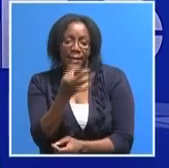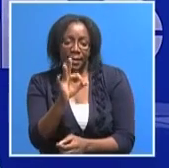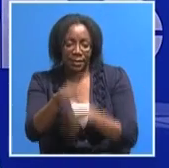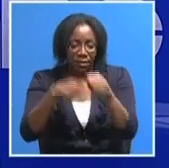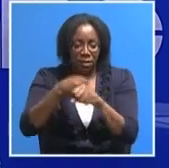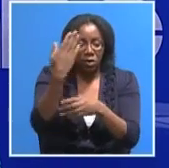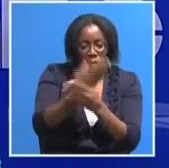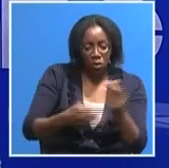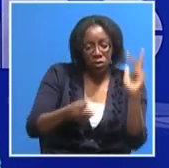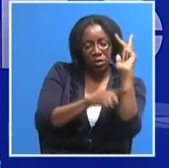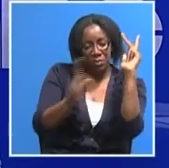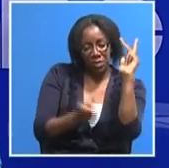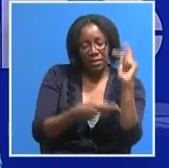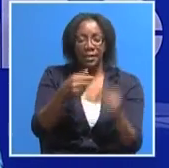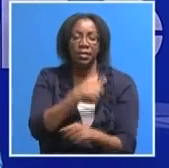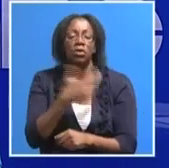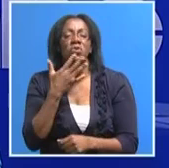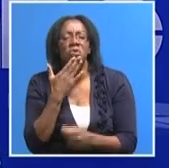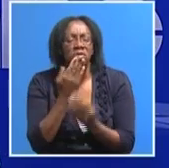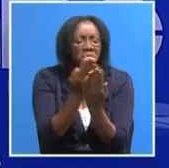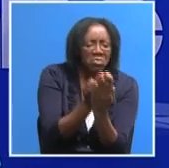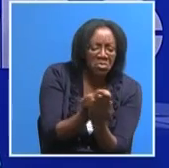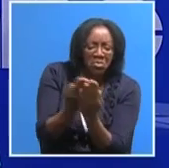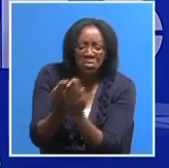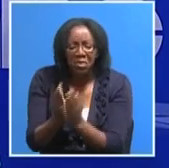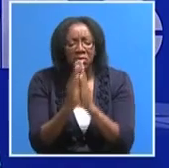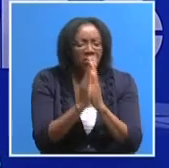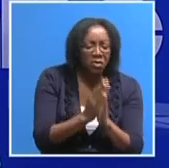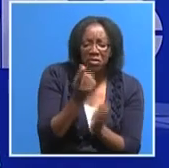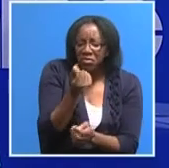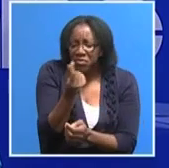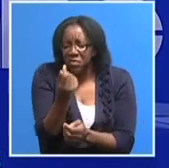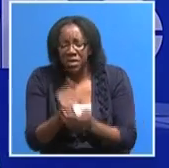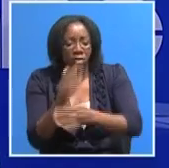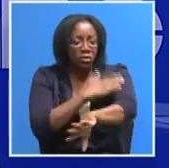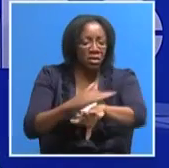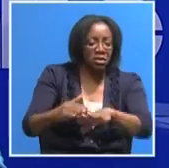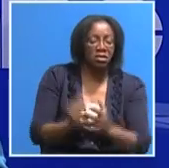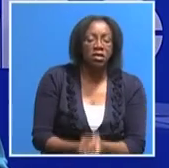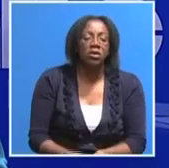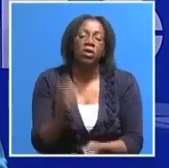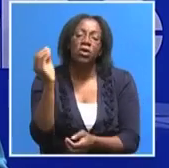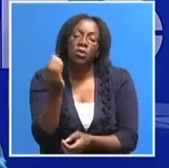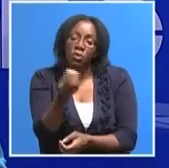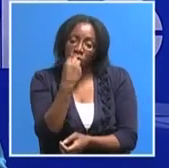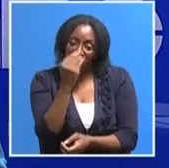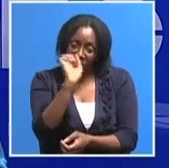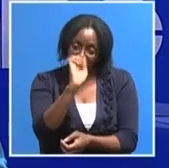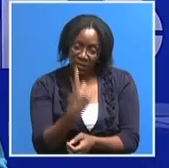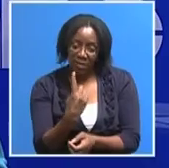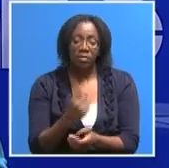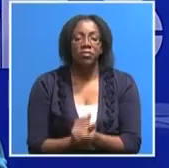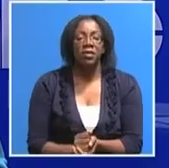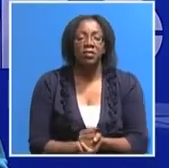in begging for money and food items just to feed herself and her unborn child in Vintook's city centre. This is her